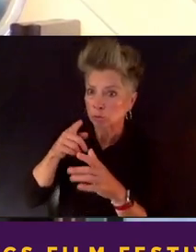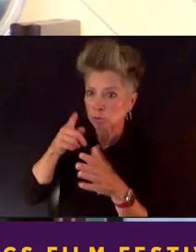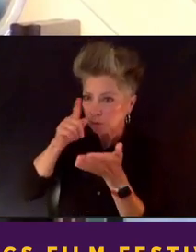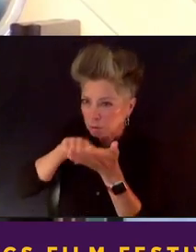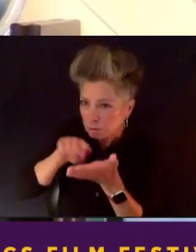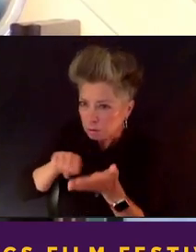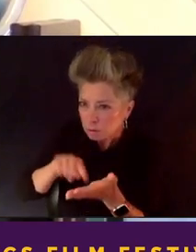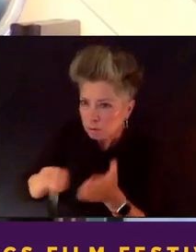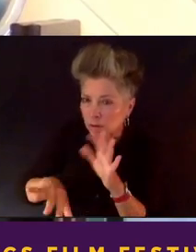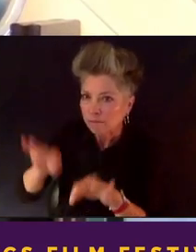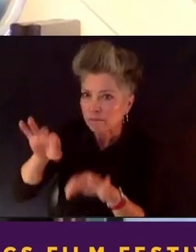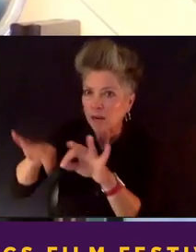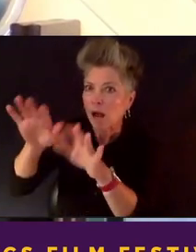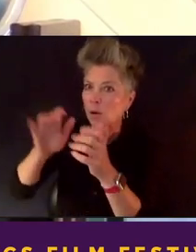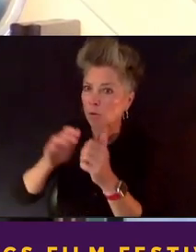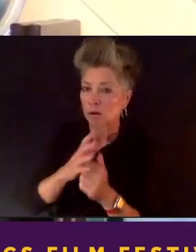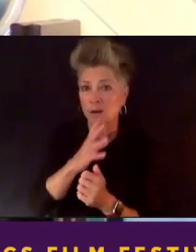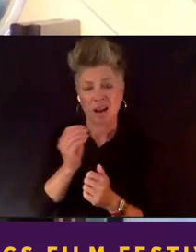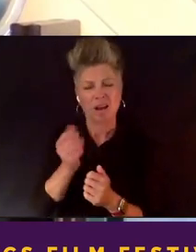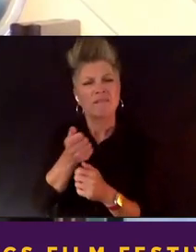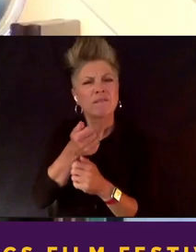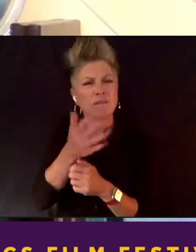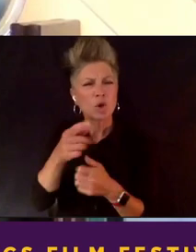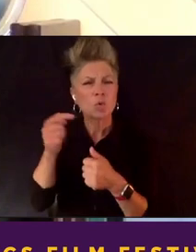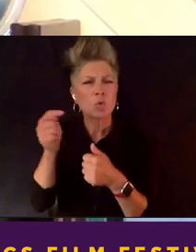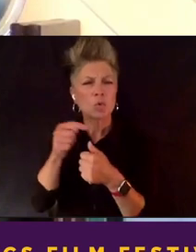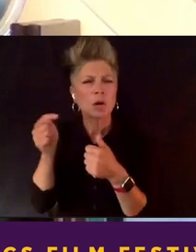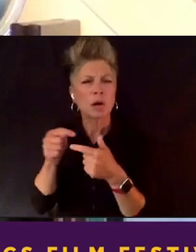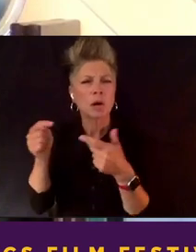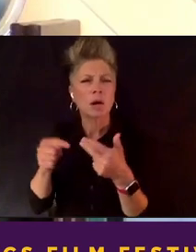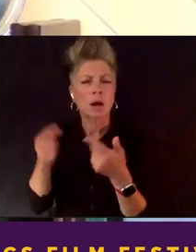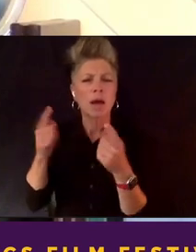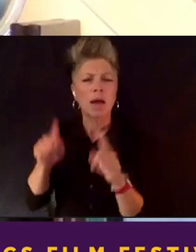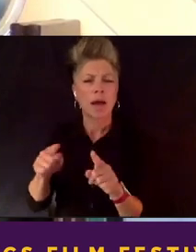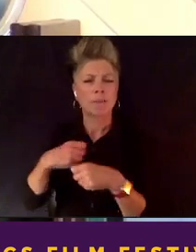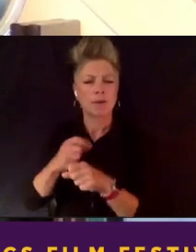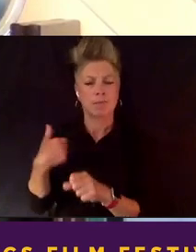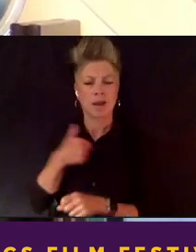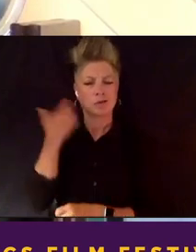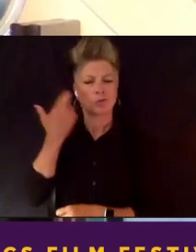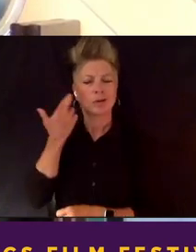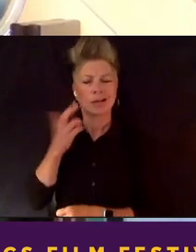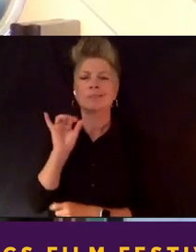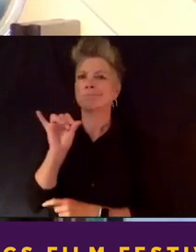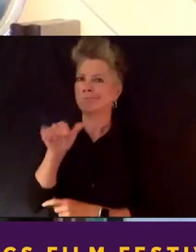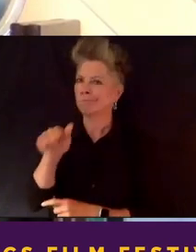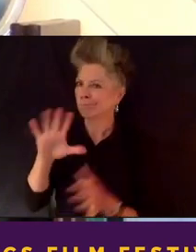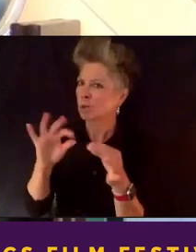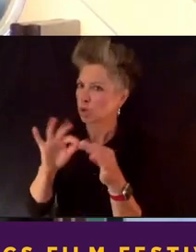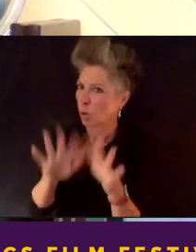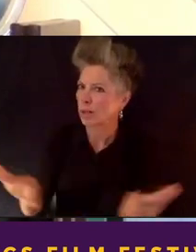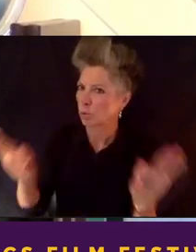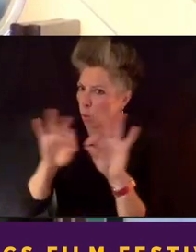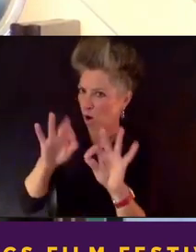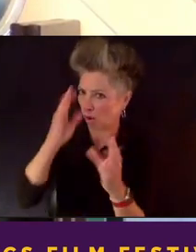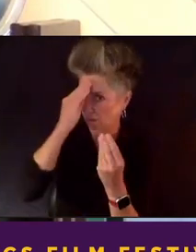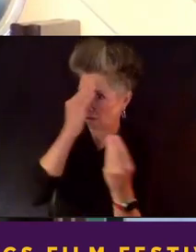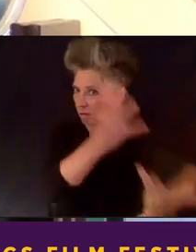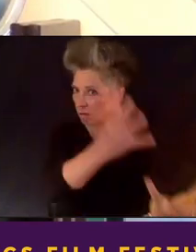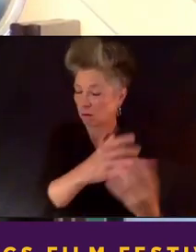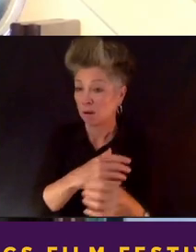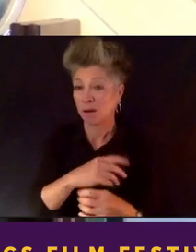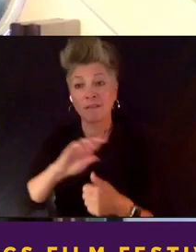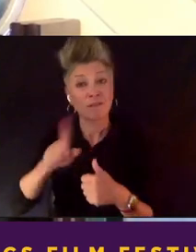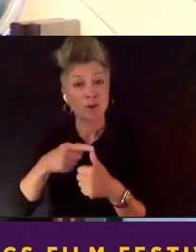story was really worth worth telling and figuring out. You know, first of all, you know, the Flintrotter crisis.